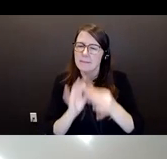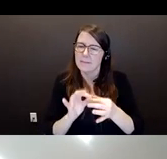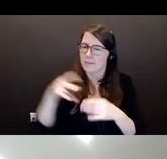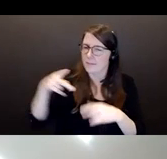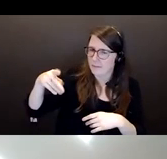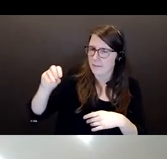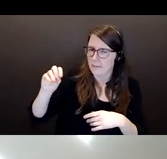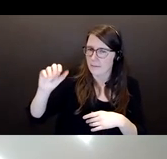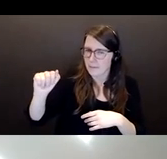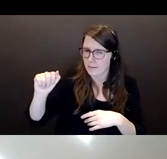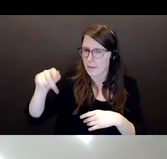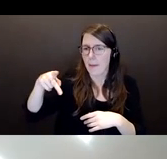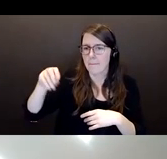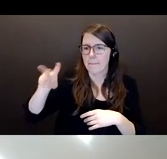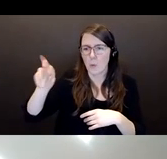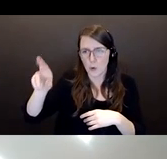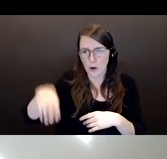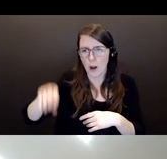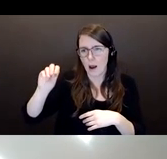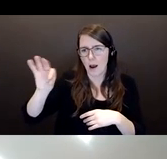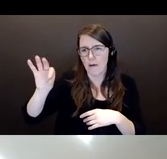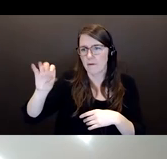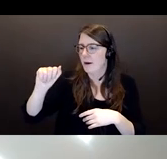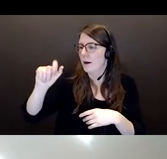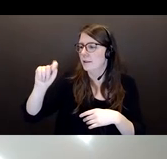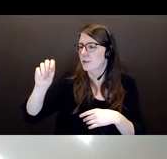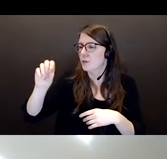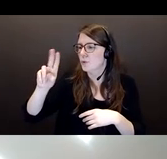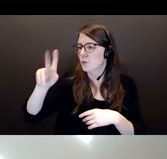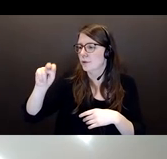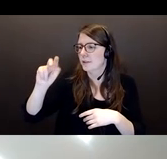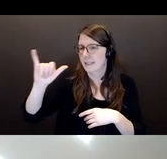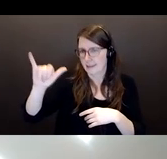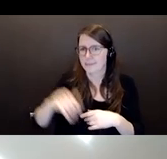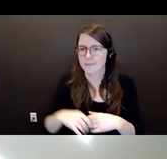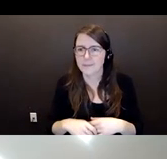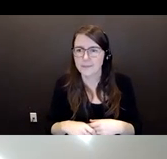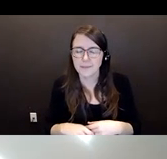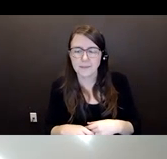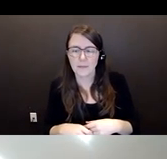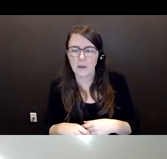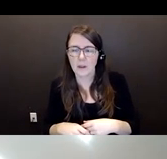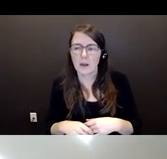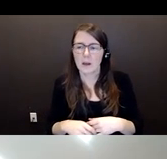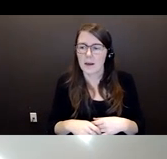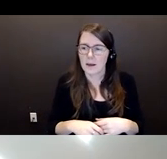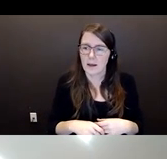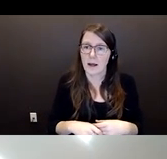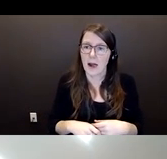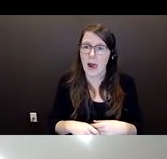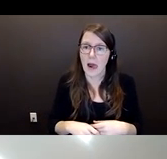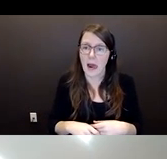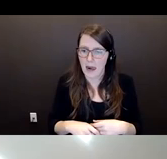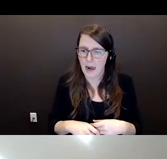Laura to speak on because we have 15 minutes and I think there's going to be a lot more questions that come up as we start answering some of those questions. yeah,